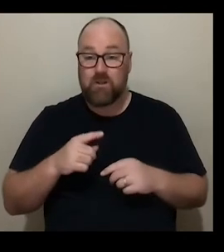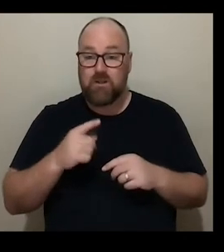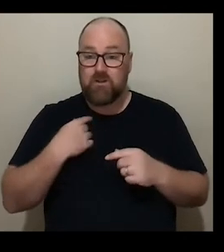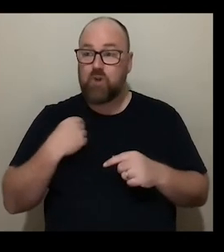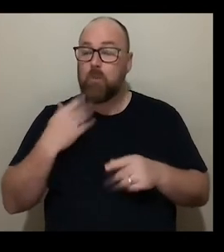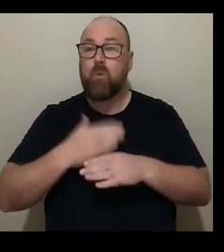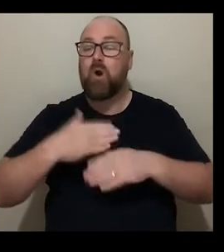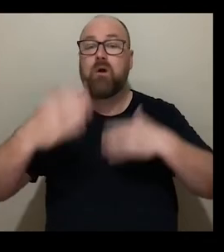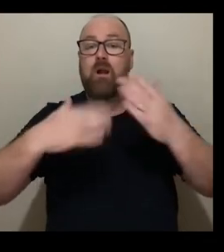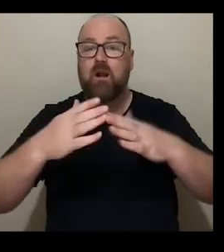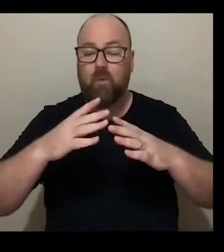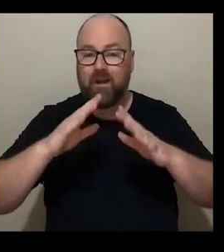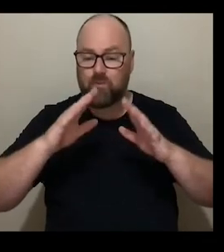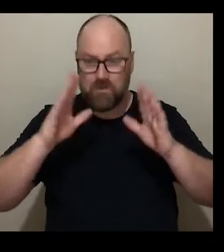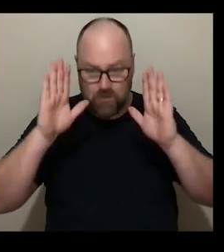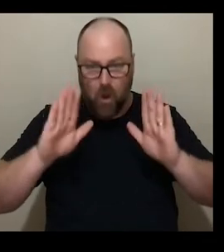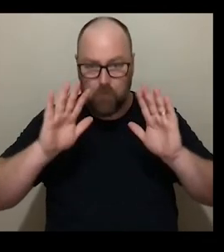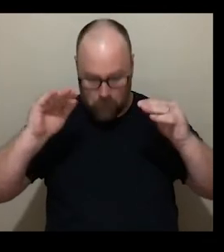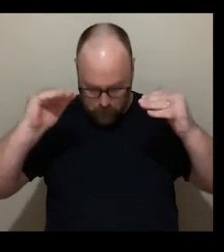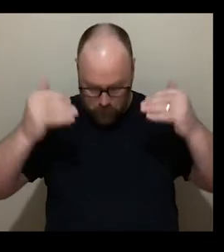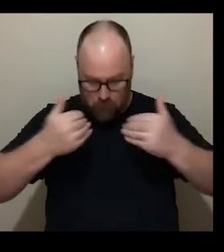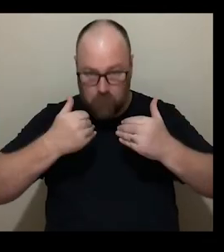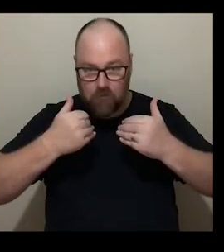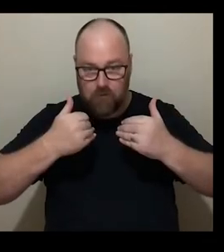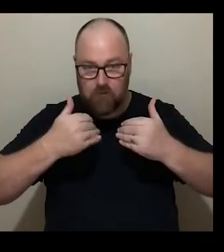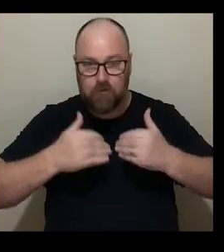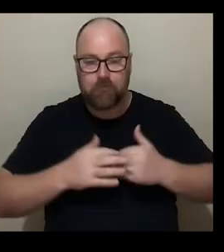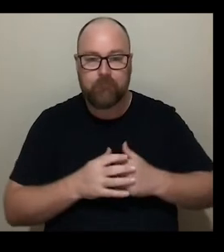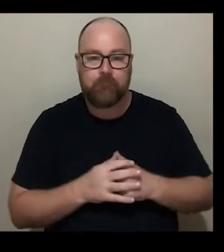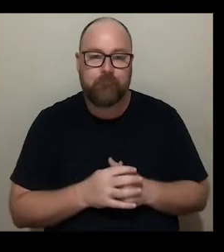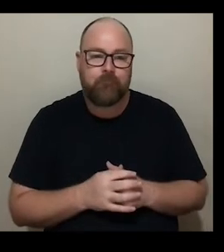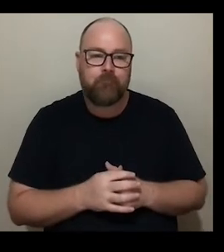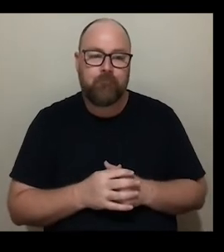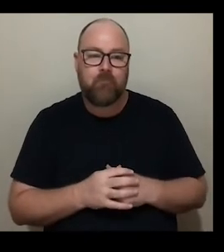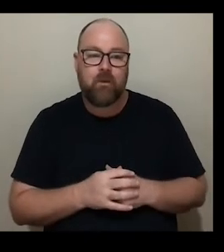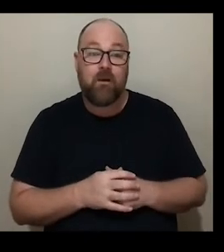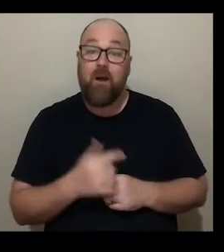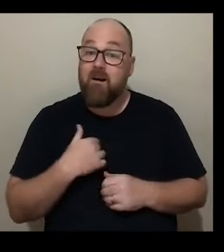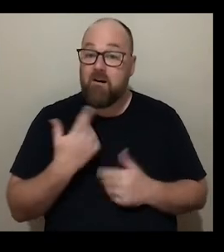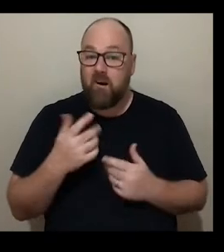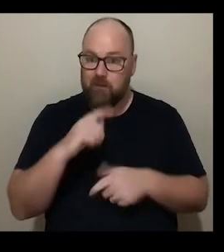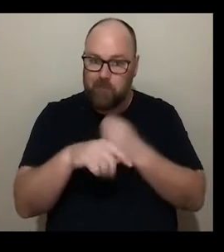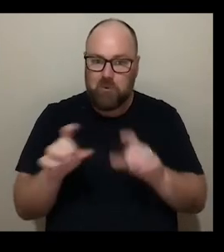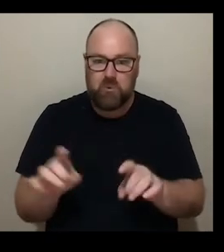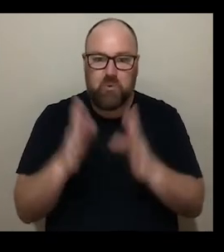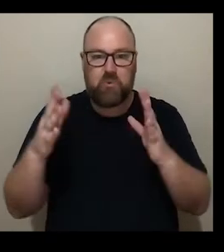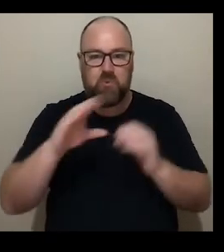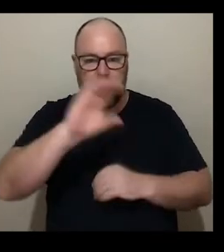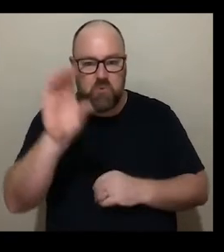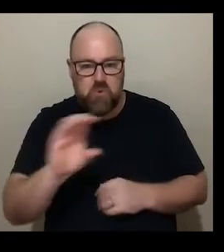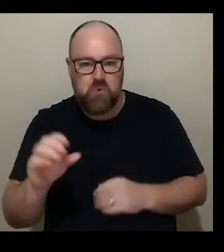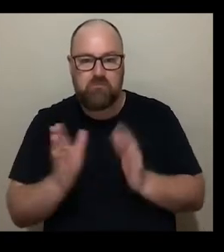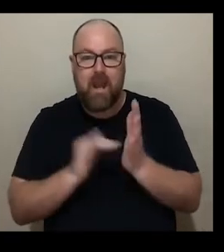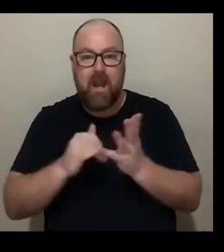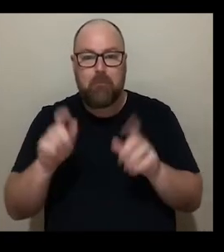to be able to reflect back out again but there did come a point where I got used to working on zoom and teams and being